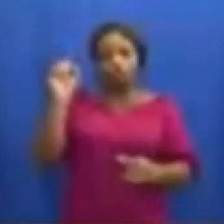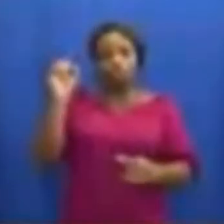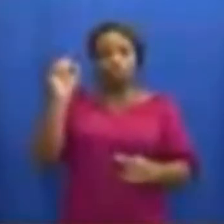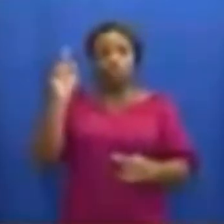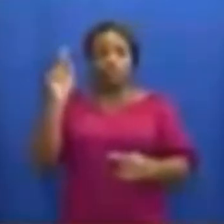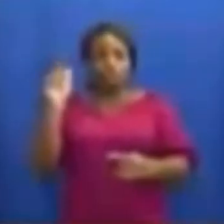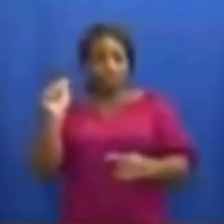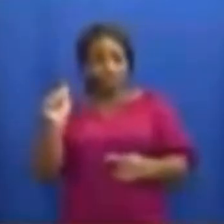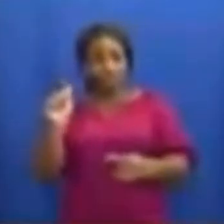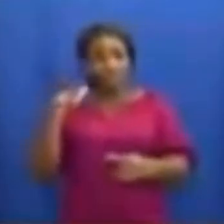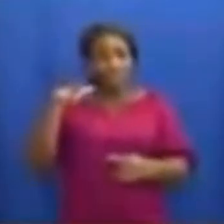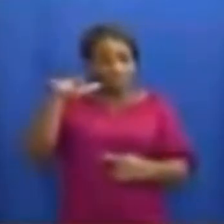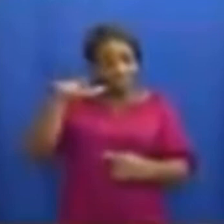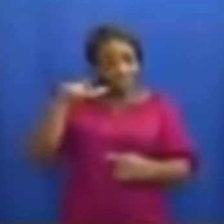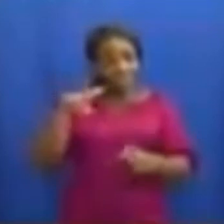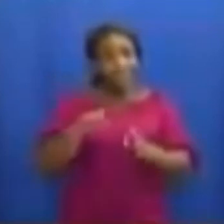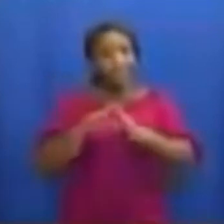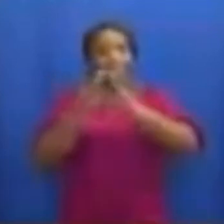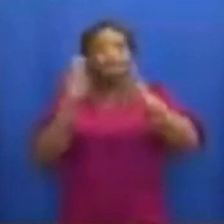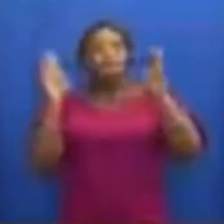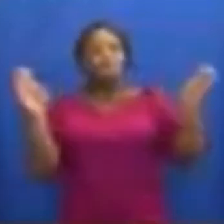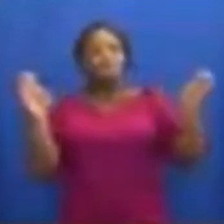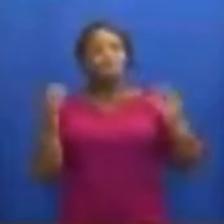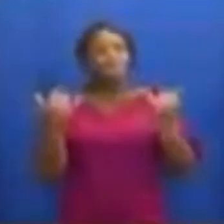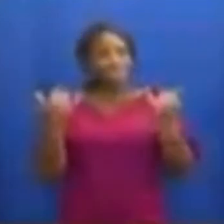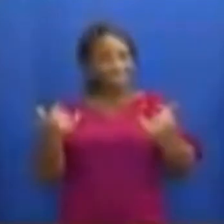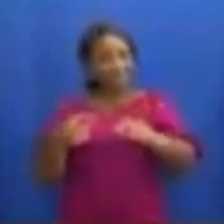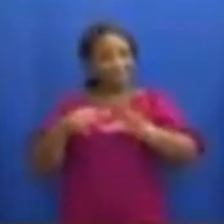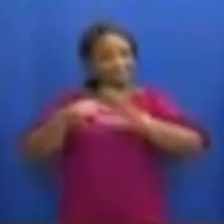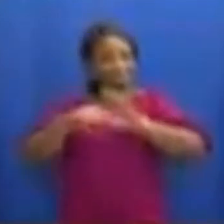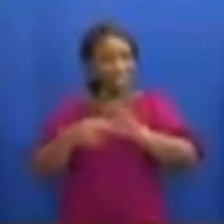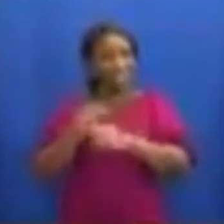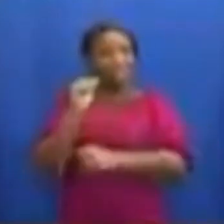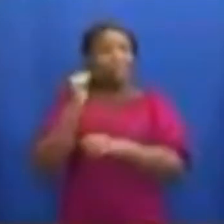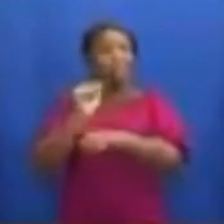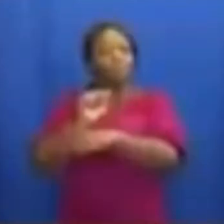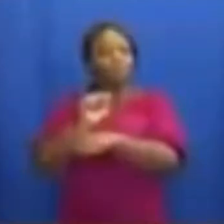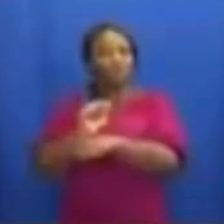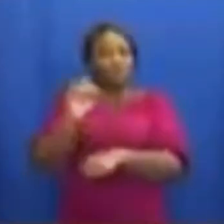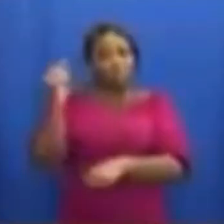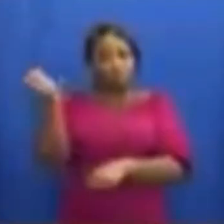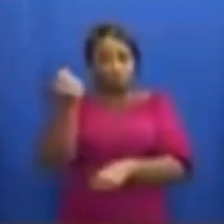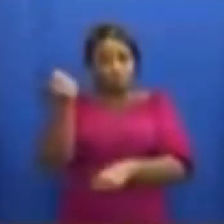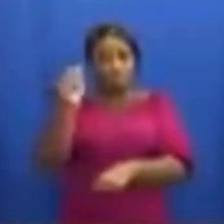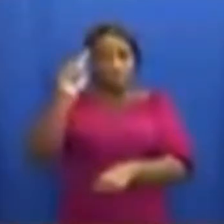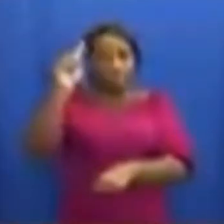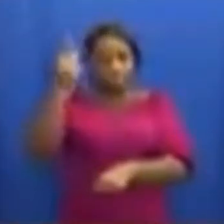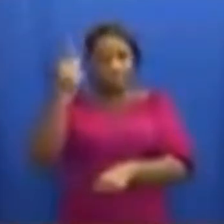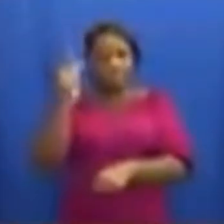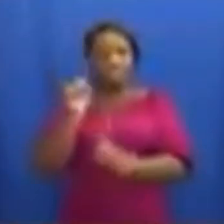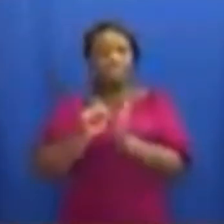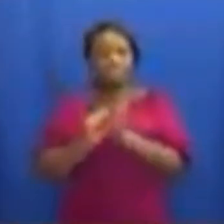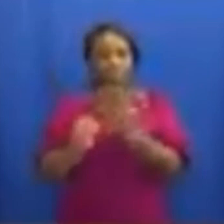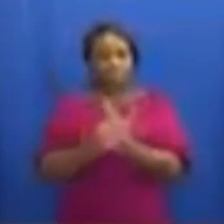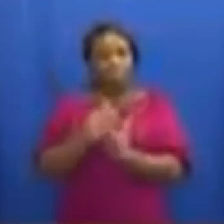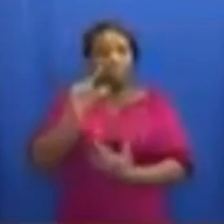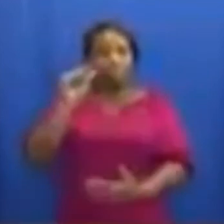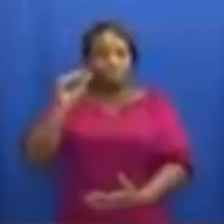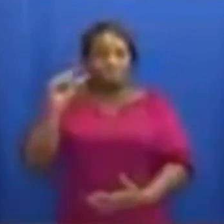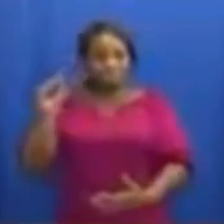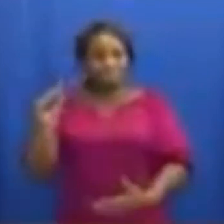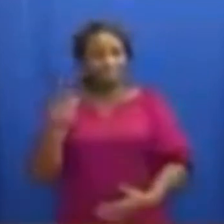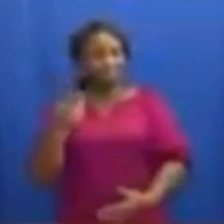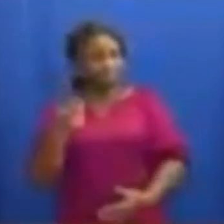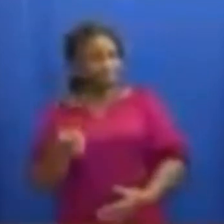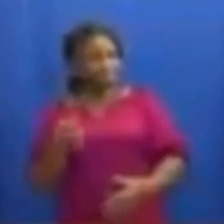will reopen and resume operations from Tuesday, 1 September 2020. This